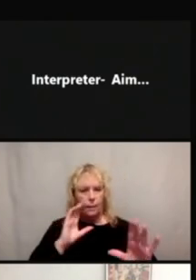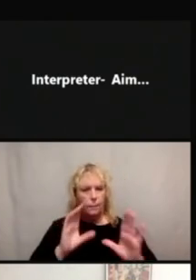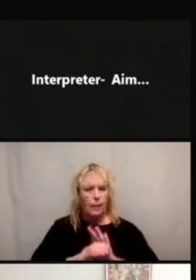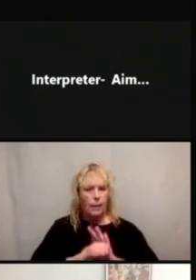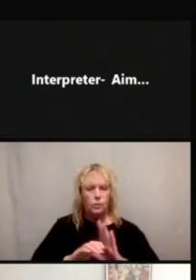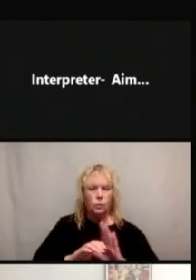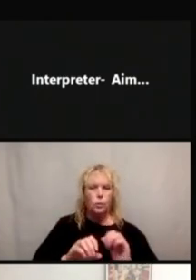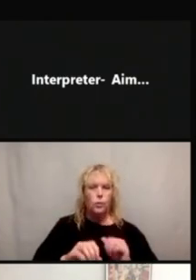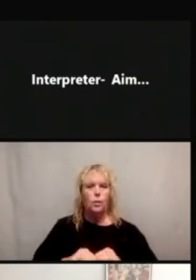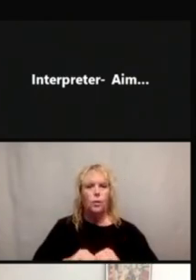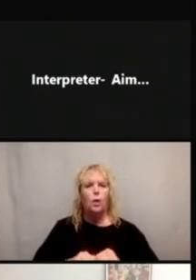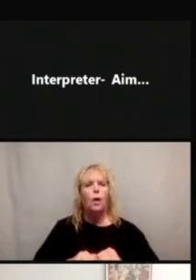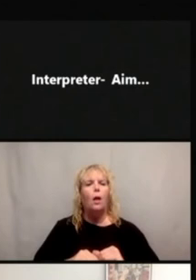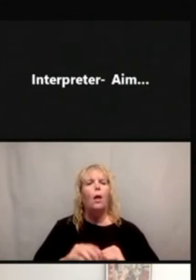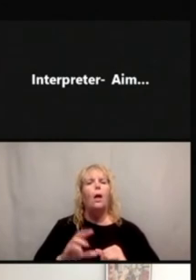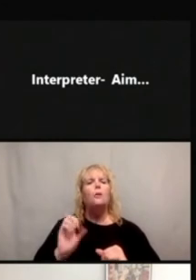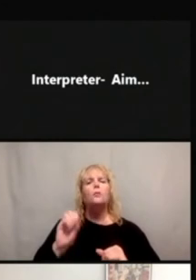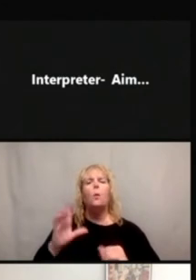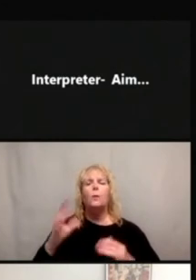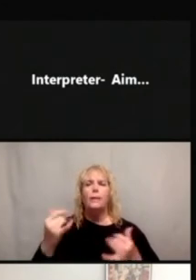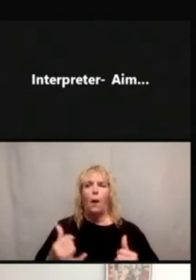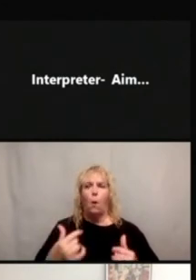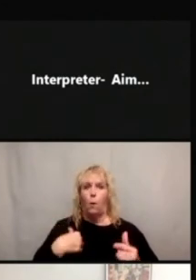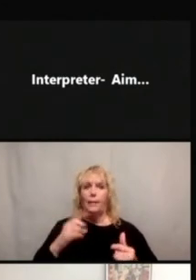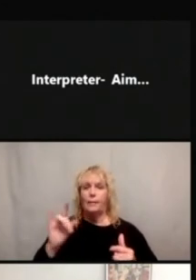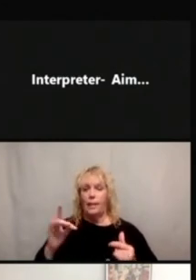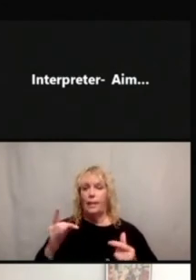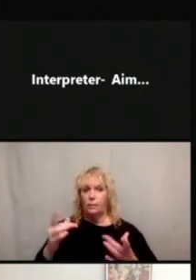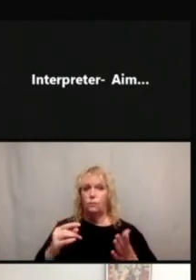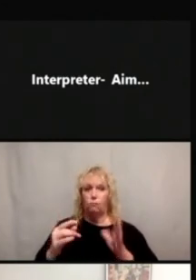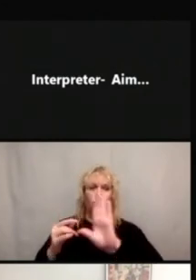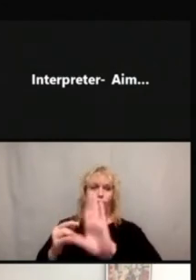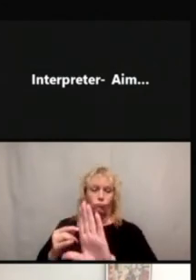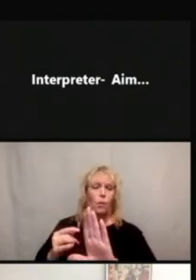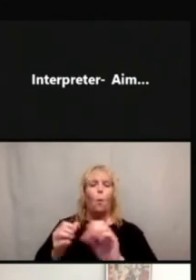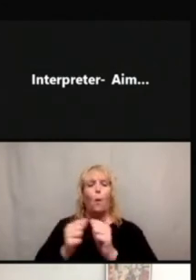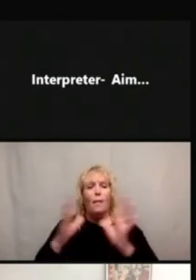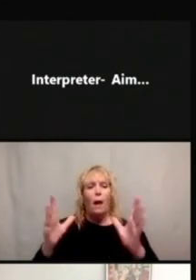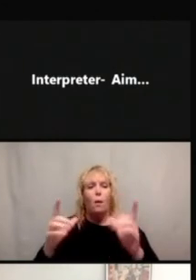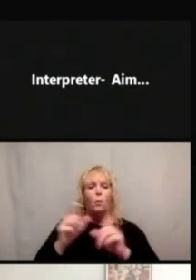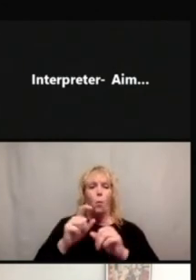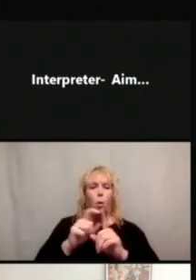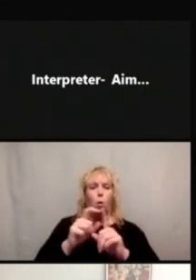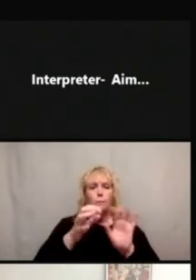the text and we tested them similarly to how we did it for the Sarah Alert.